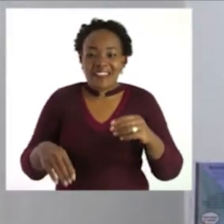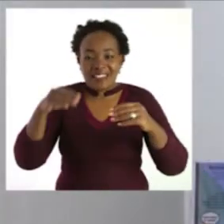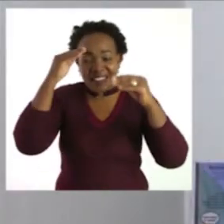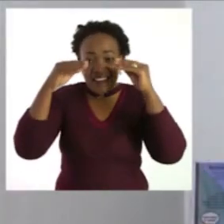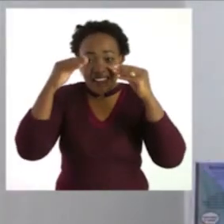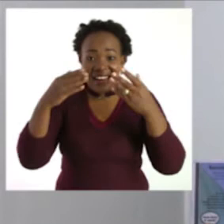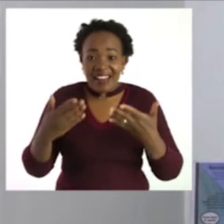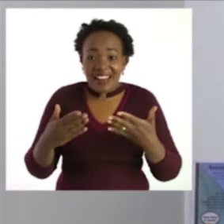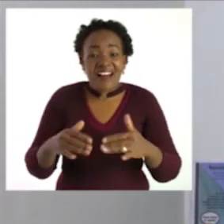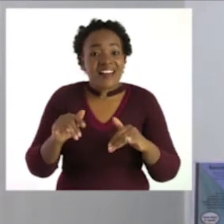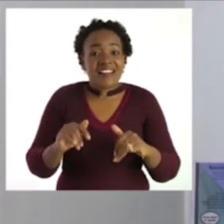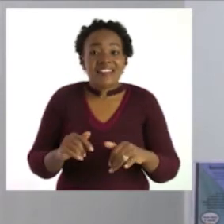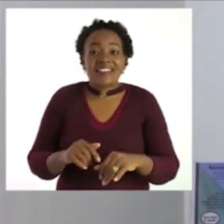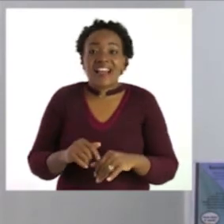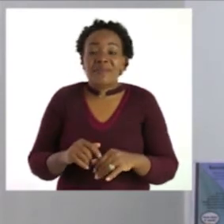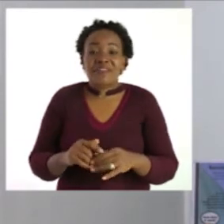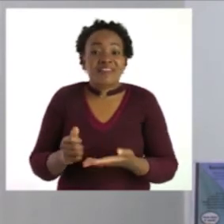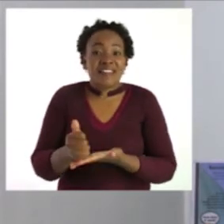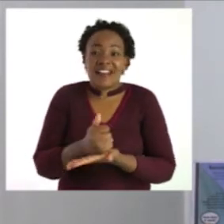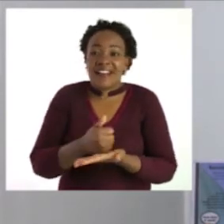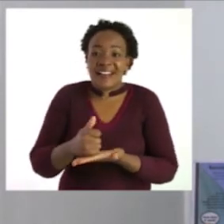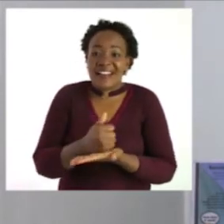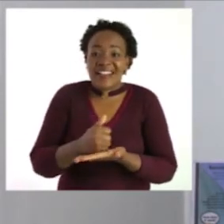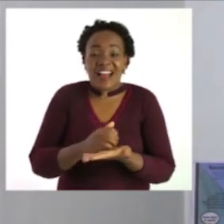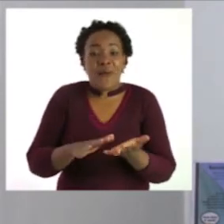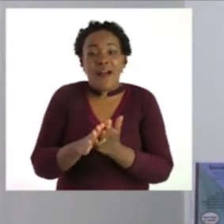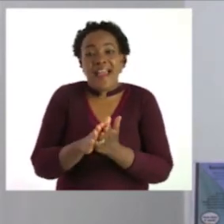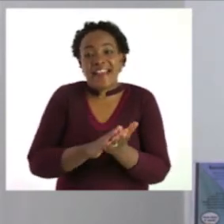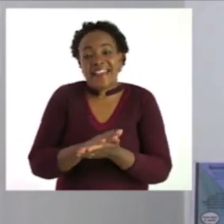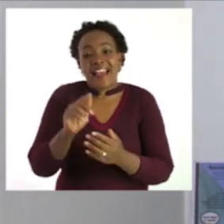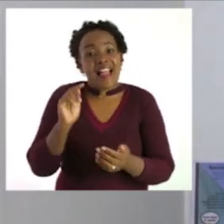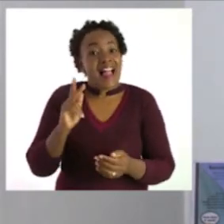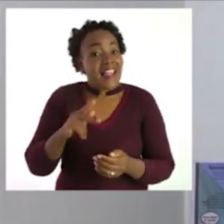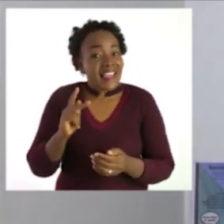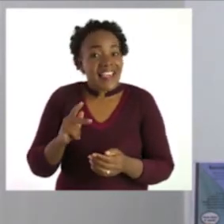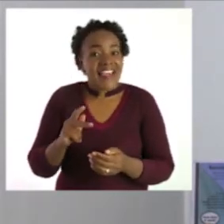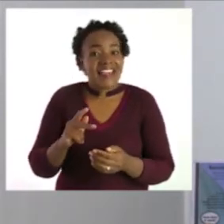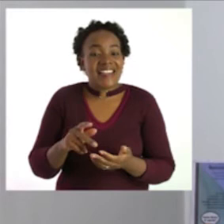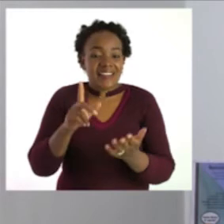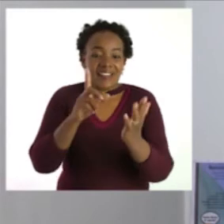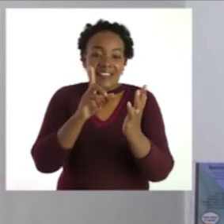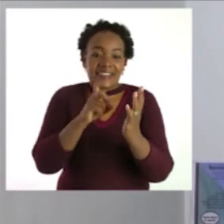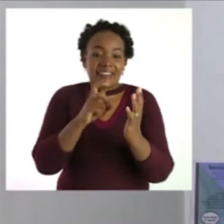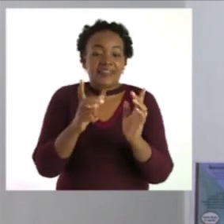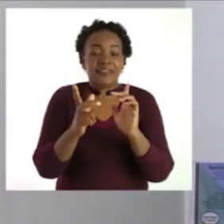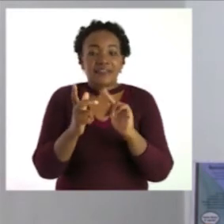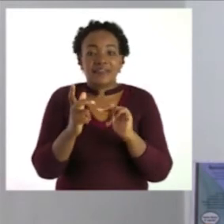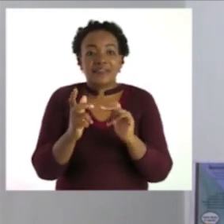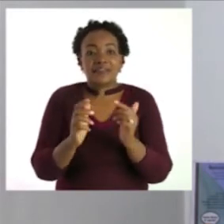now it's our time to sanitize our hands again let's sanitize